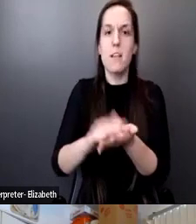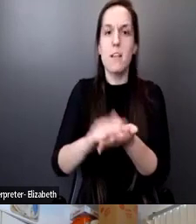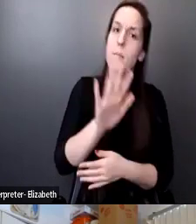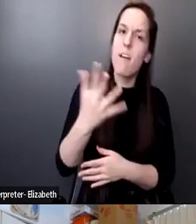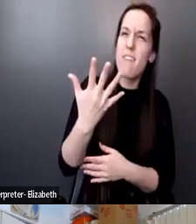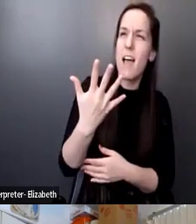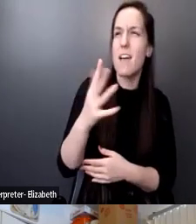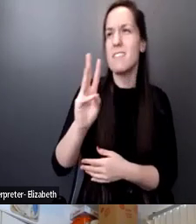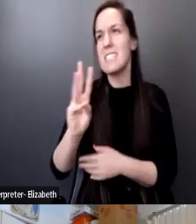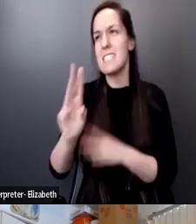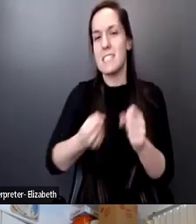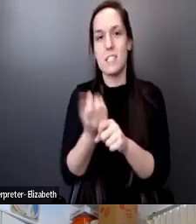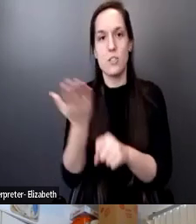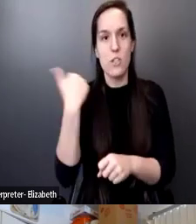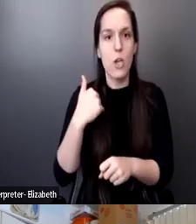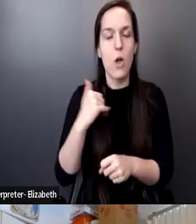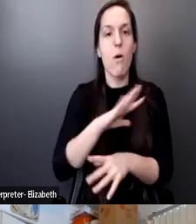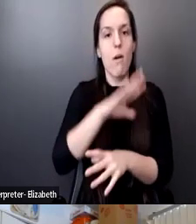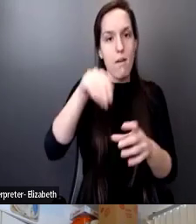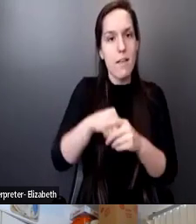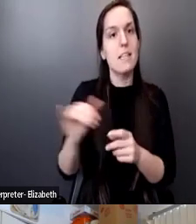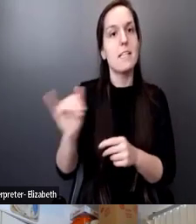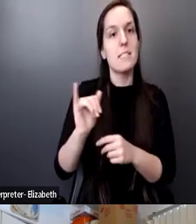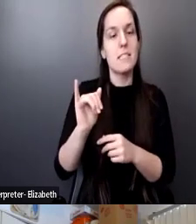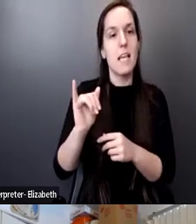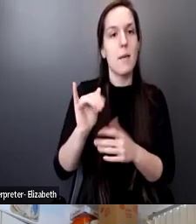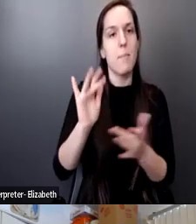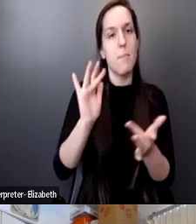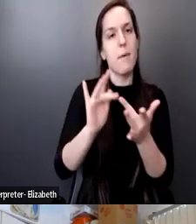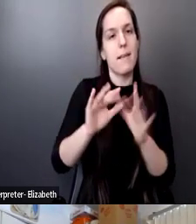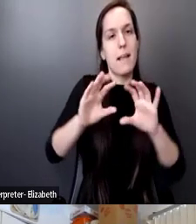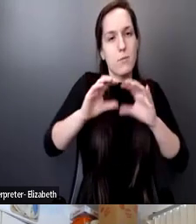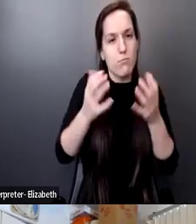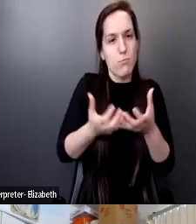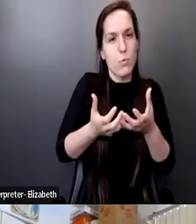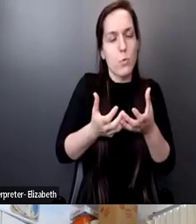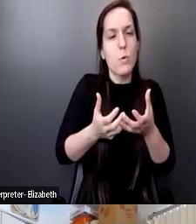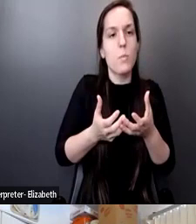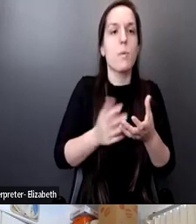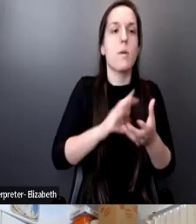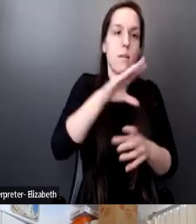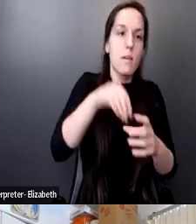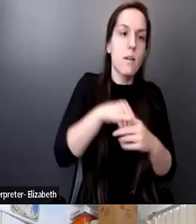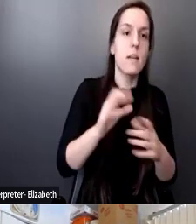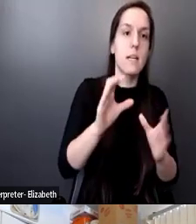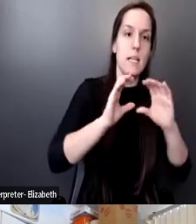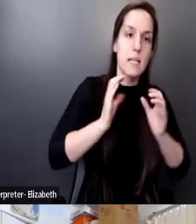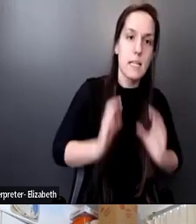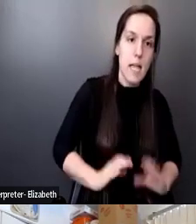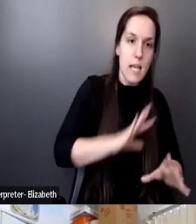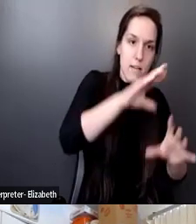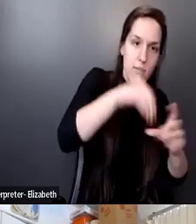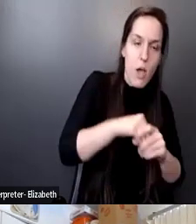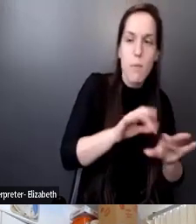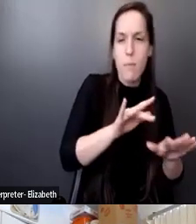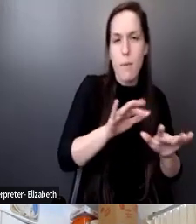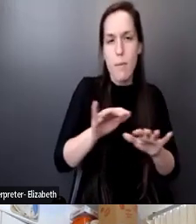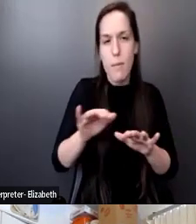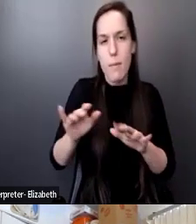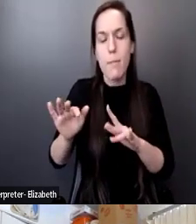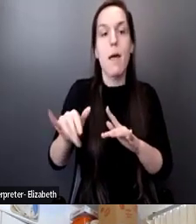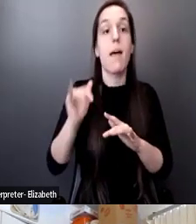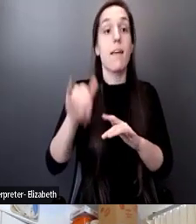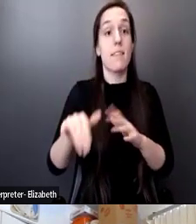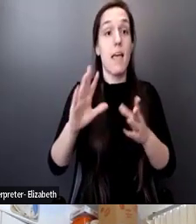we were both on a similar contract working with Rocky Mountain Health Plans on client involvement. And it was at one of those meetings Julissa